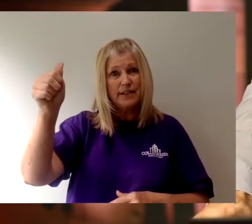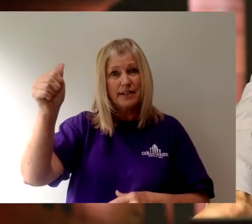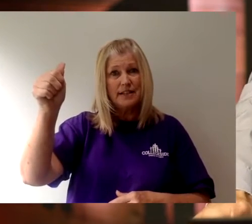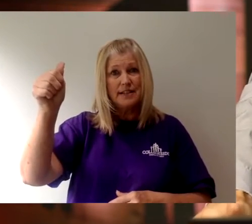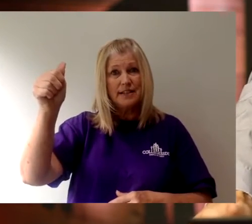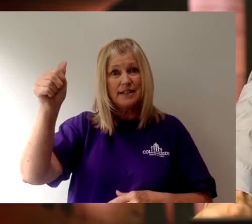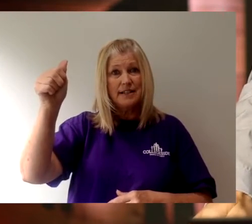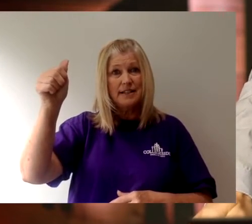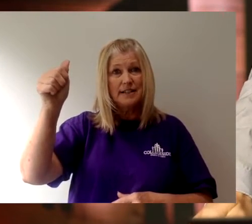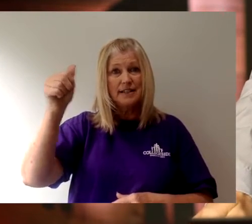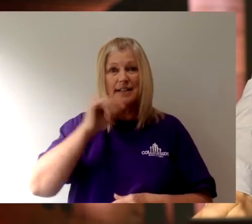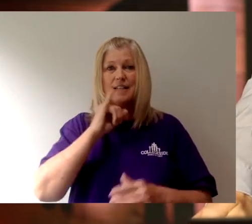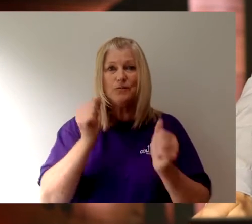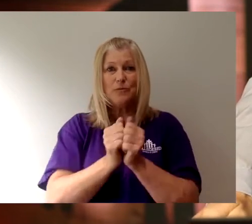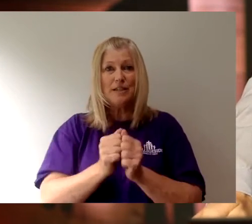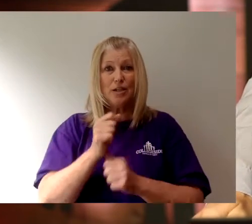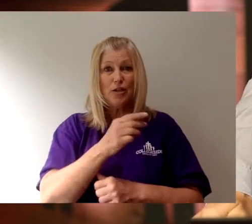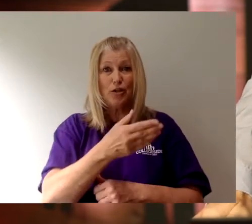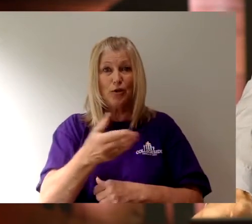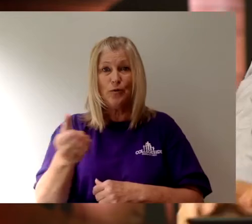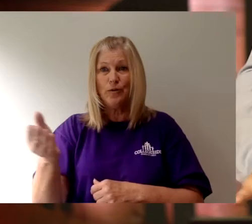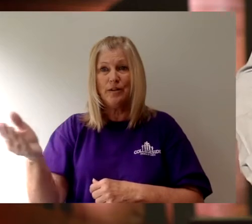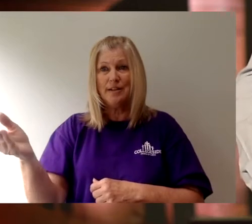is with you.